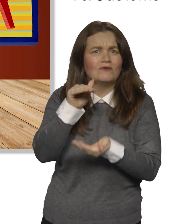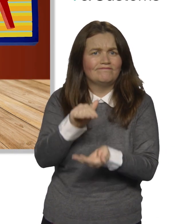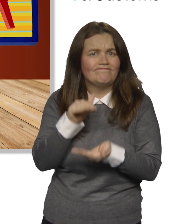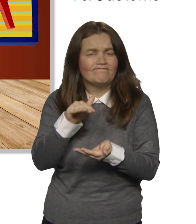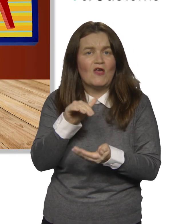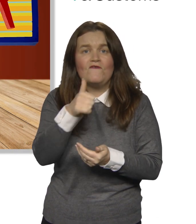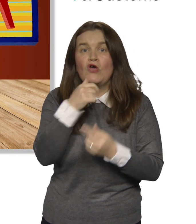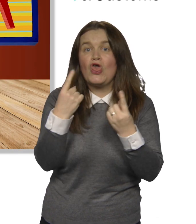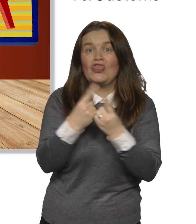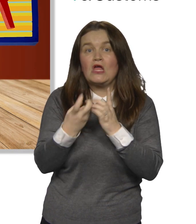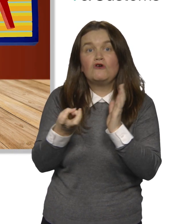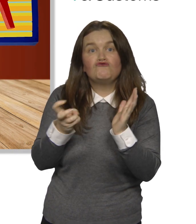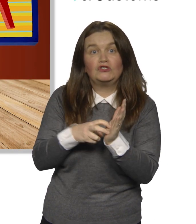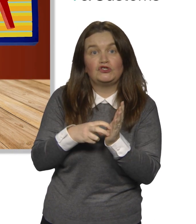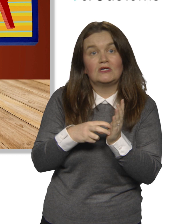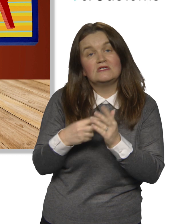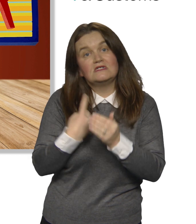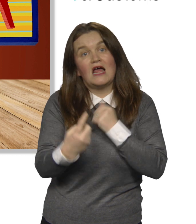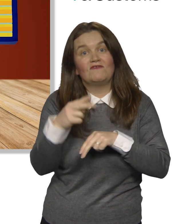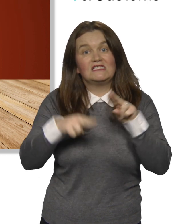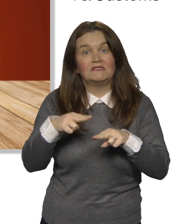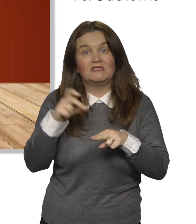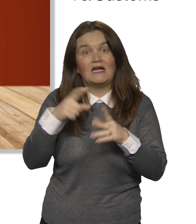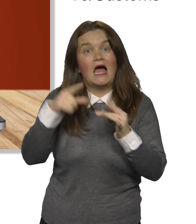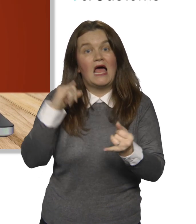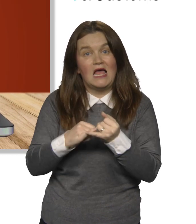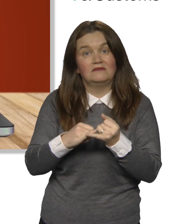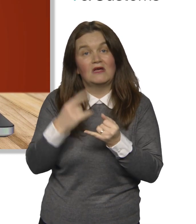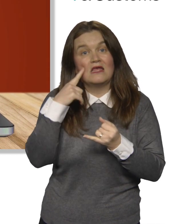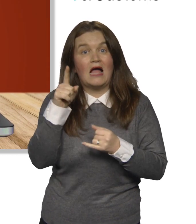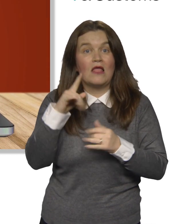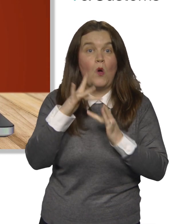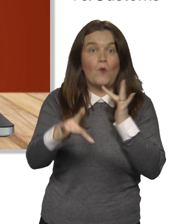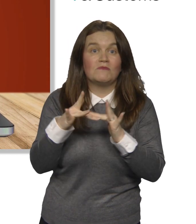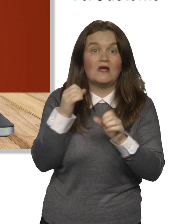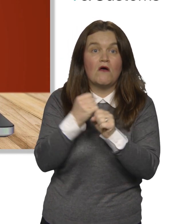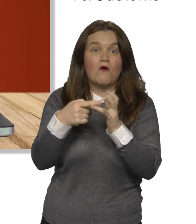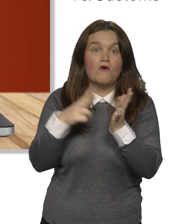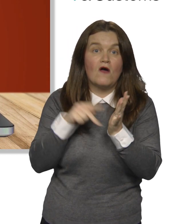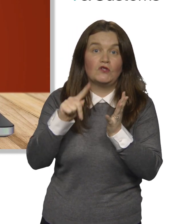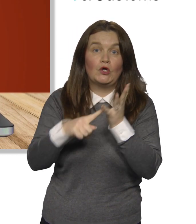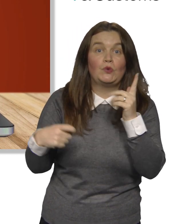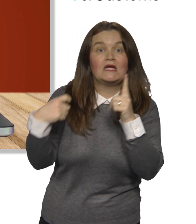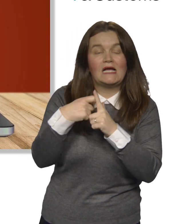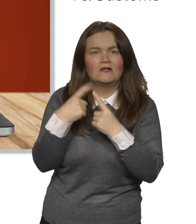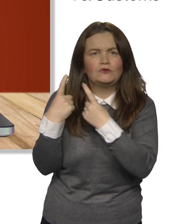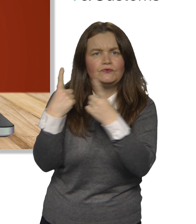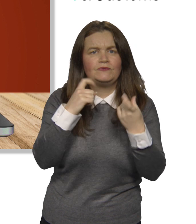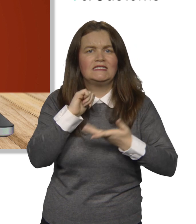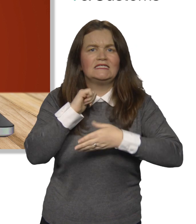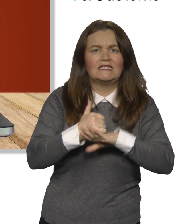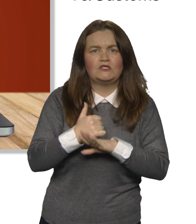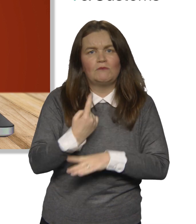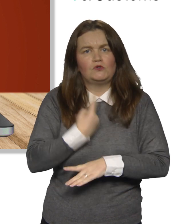register for self-assessment and CIS. You can do this by going to the gov.uk website and searching set up